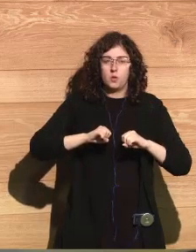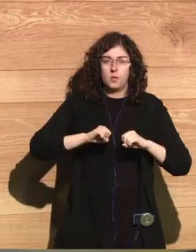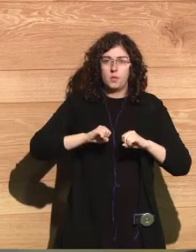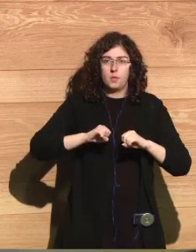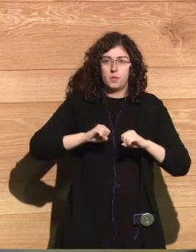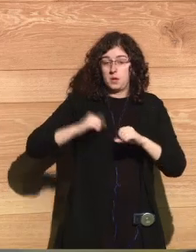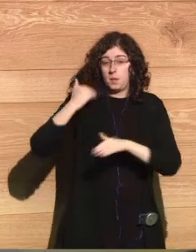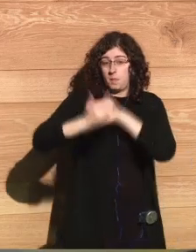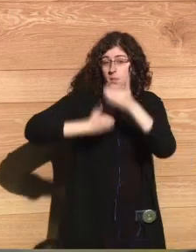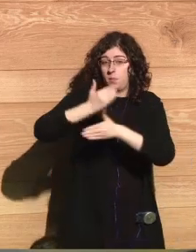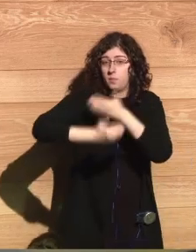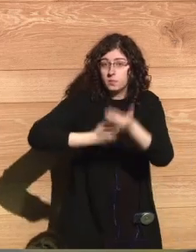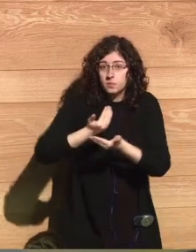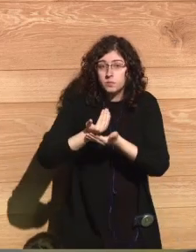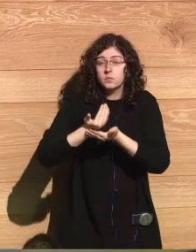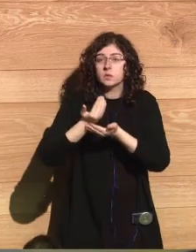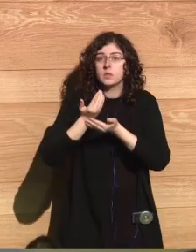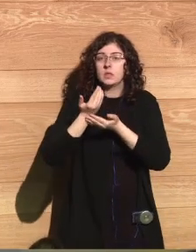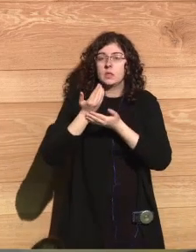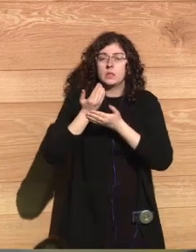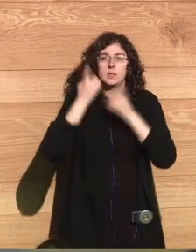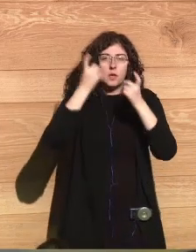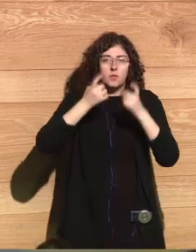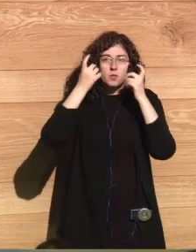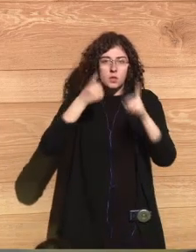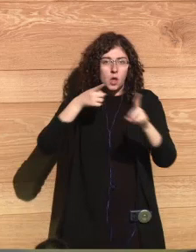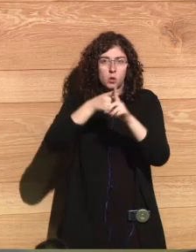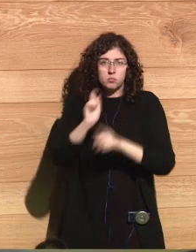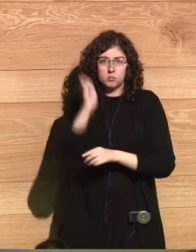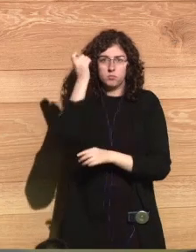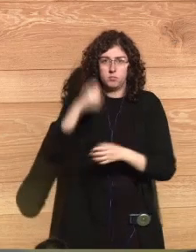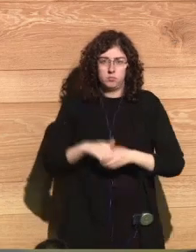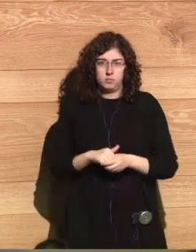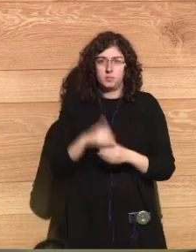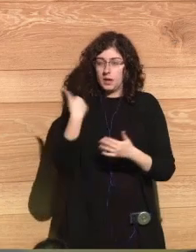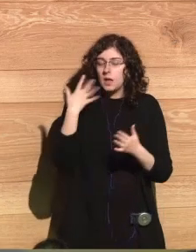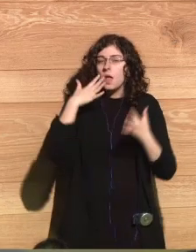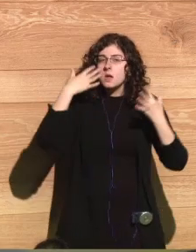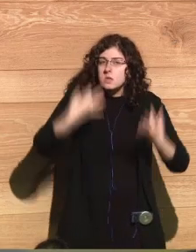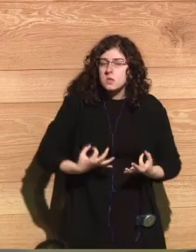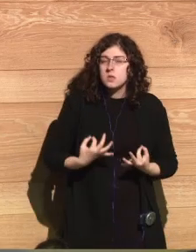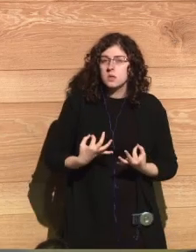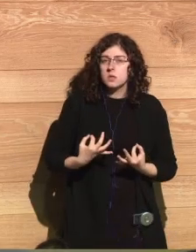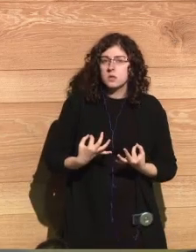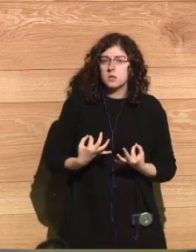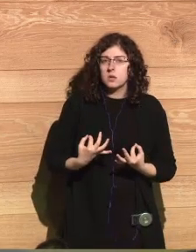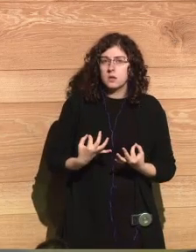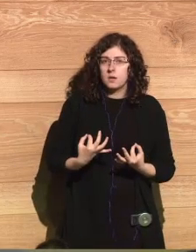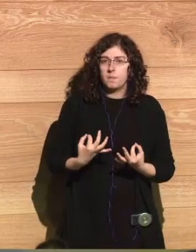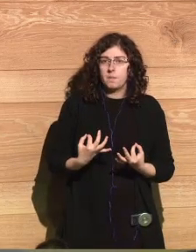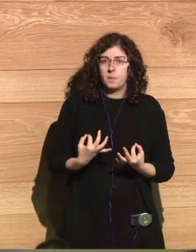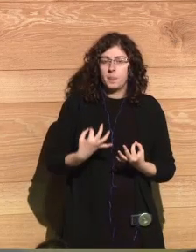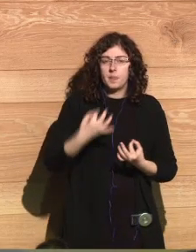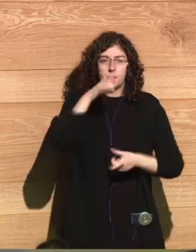So, making sure nobody in the world is going to experience